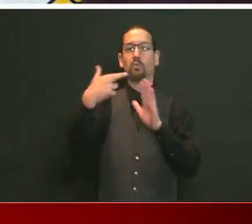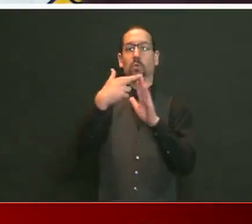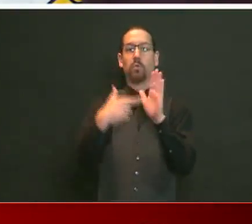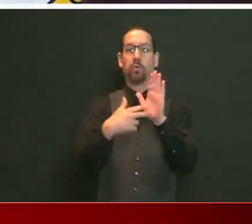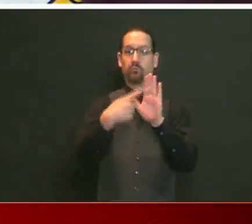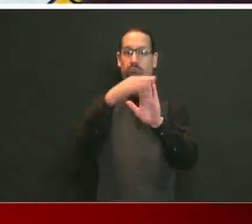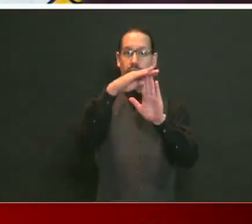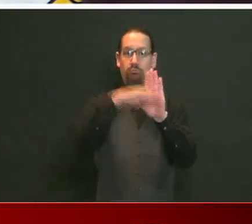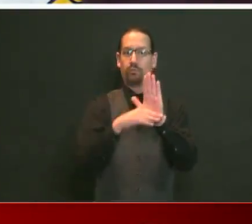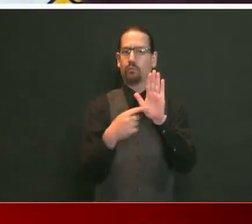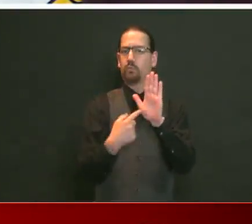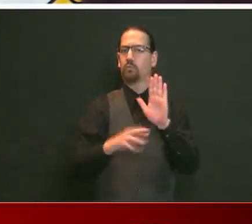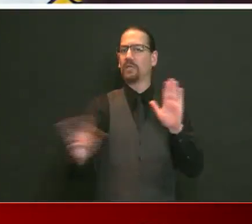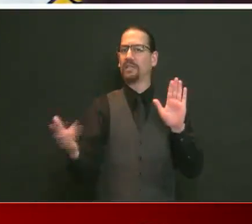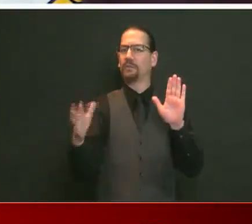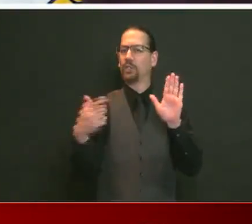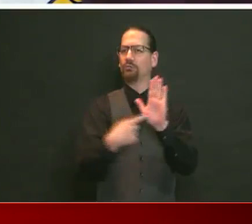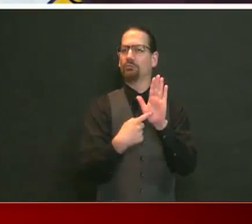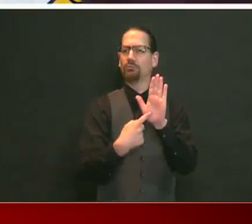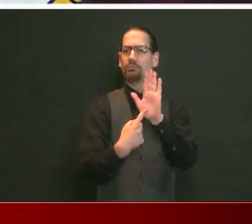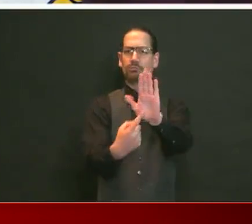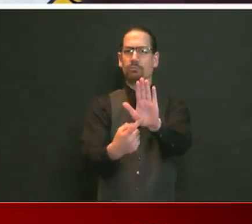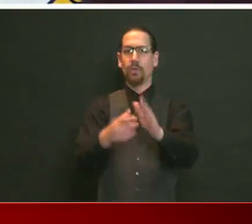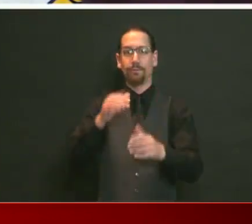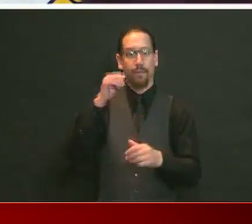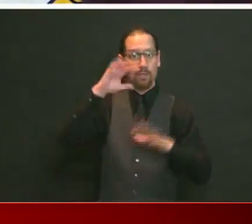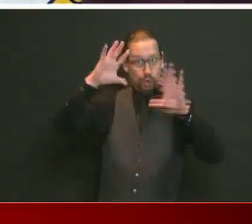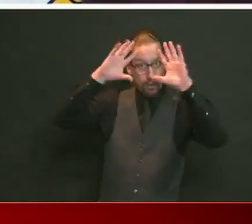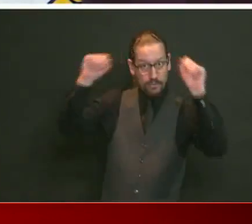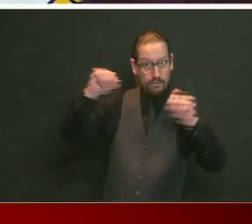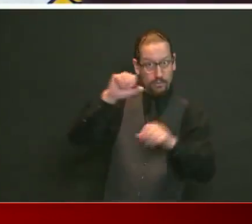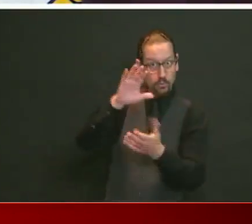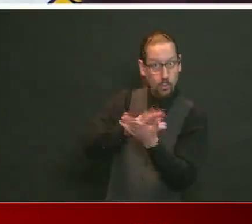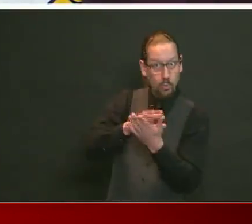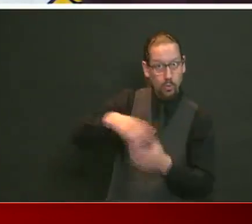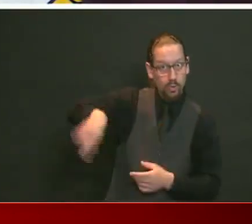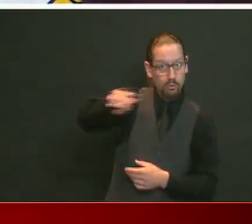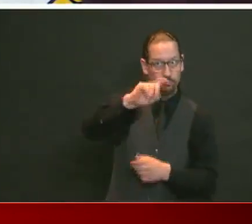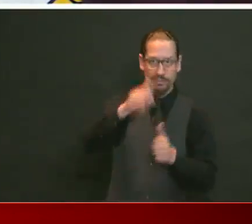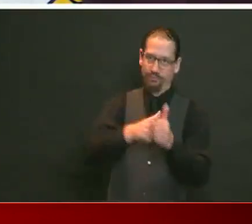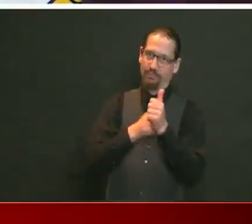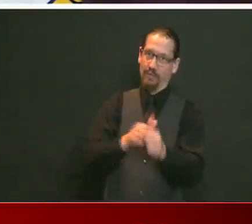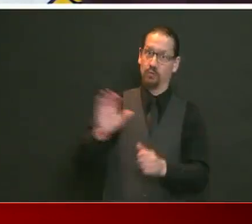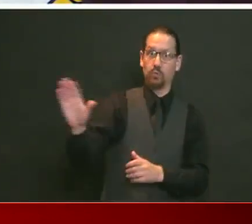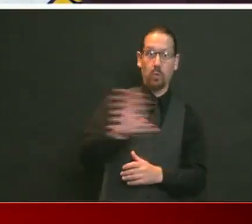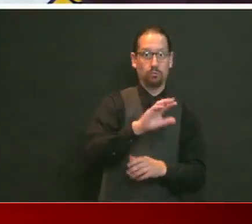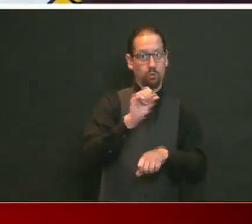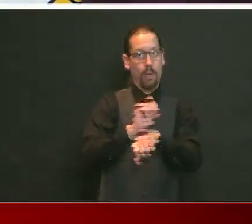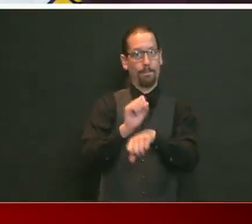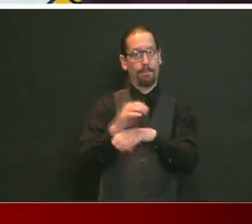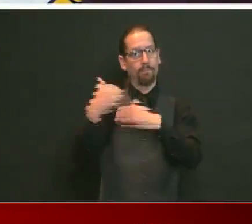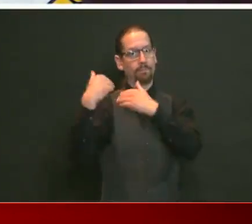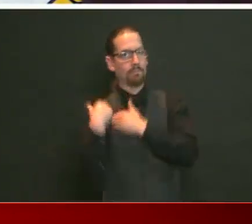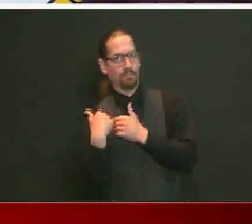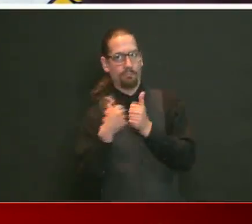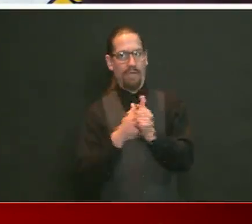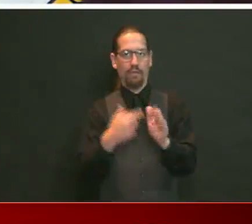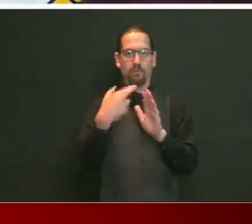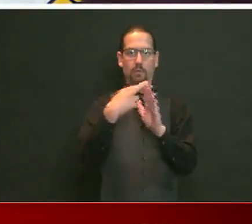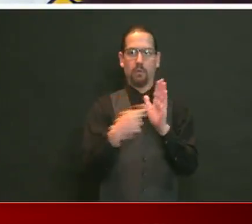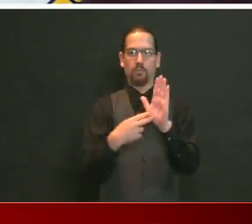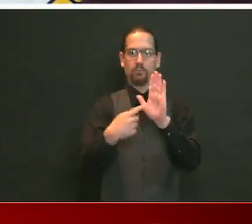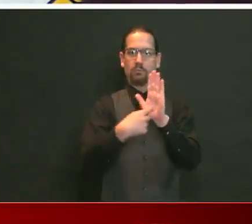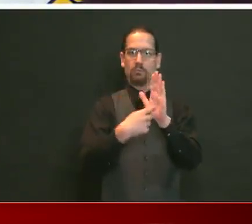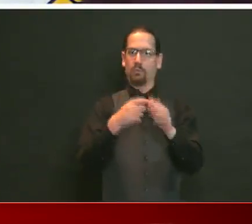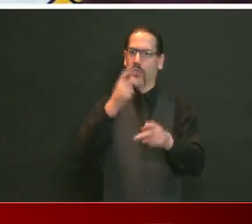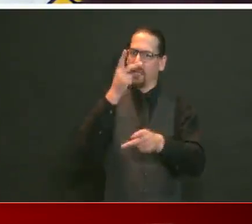if you're a superintendent, you have a job to do. It's not an easy job. You need to figure it out, get creative, and keep people safe. If you have crowds